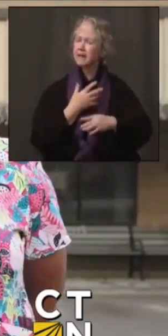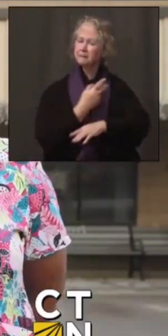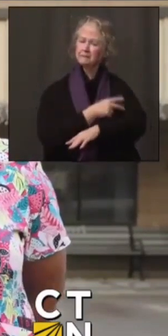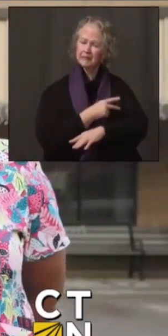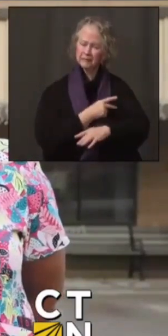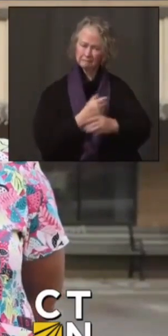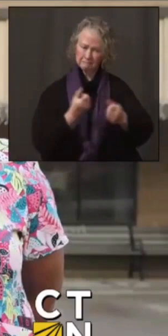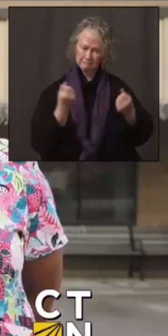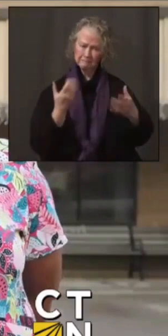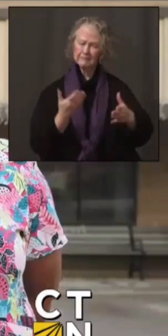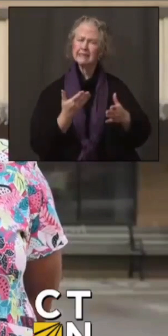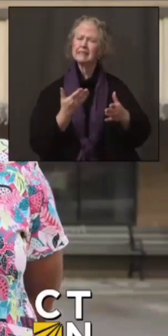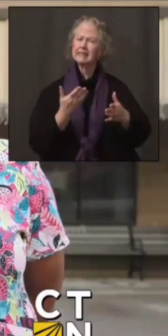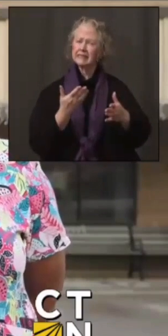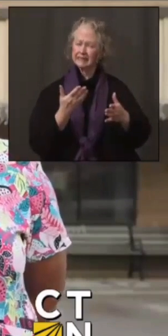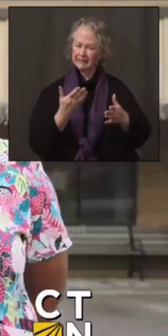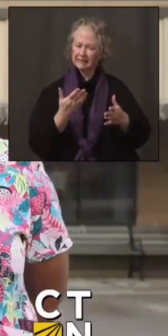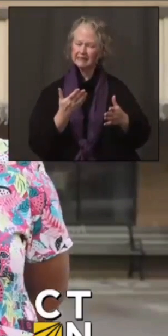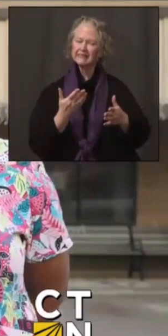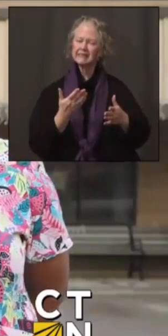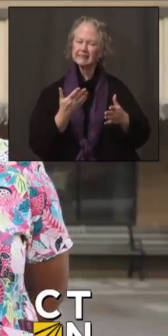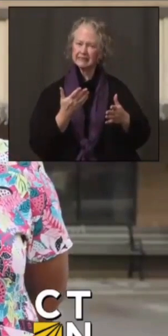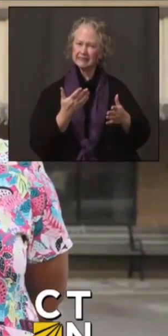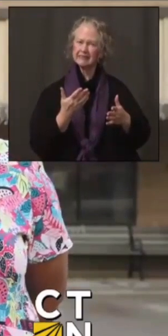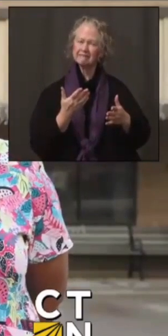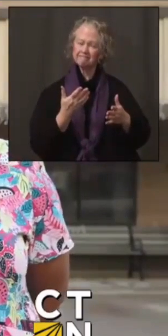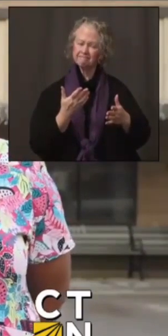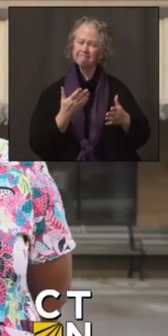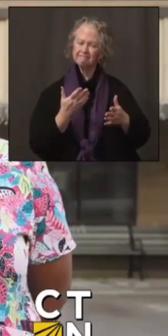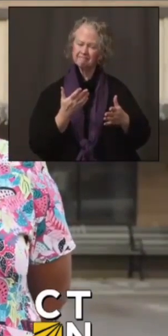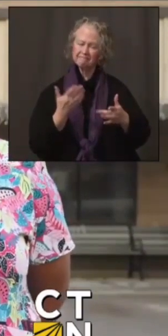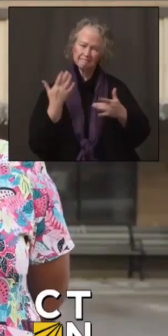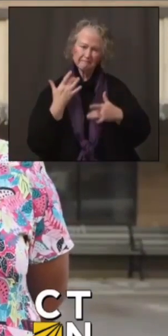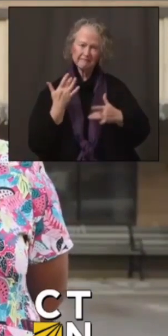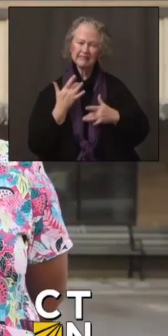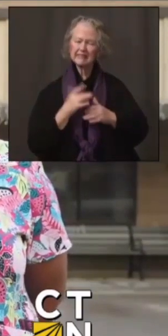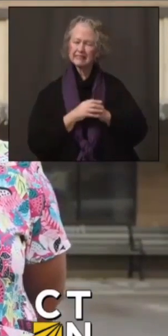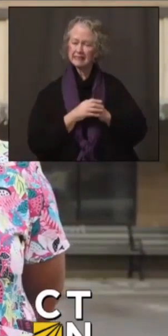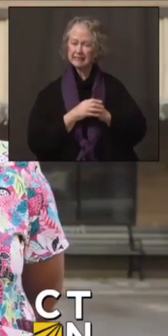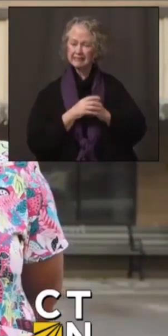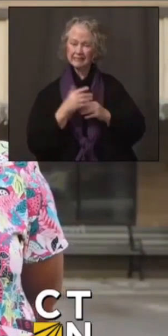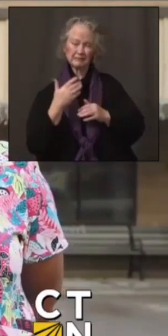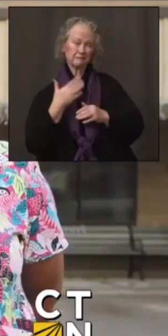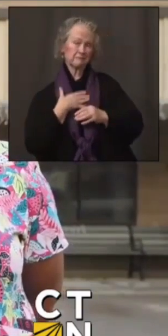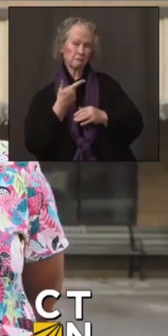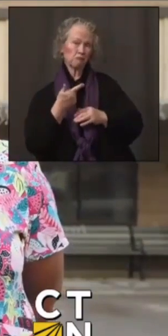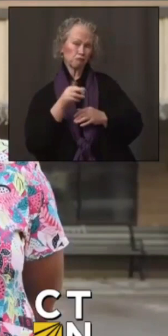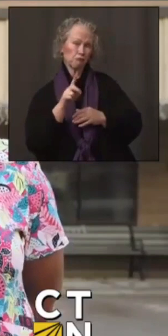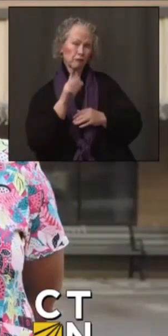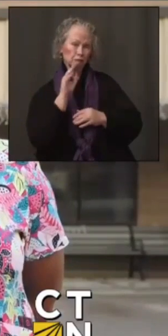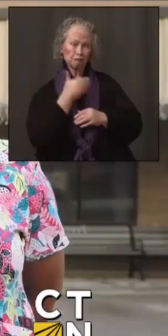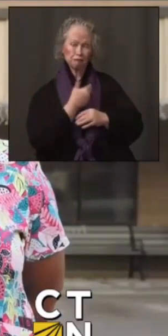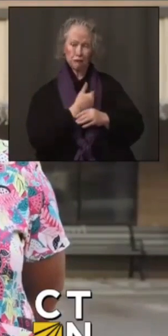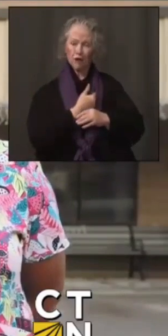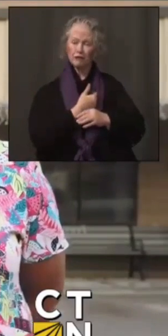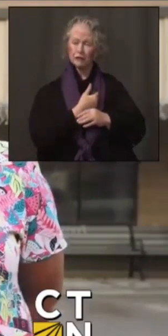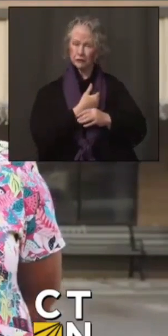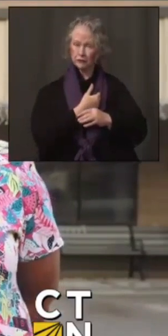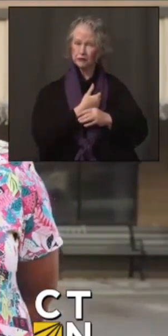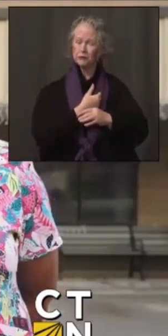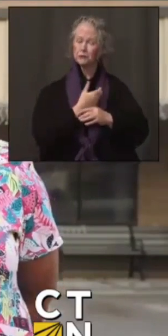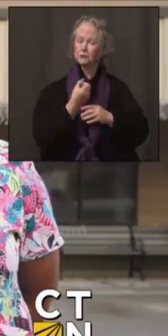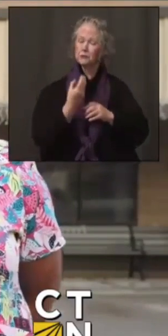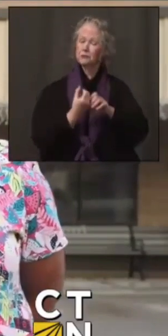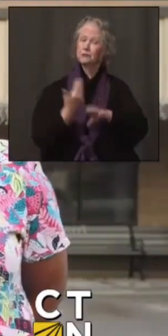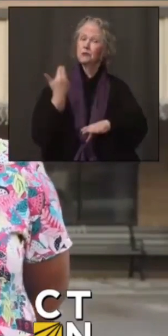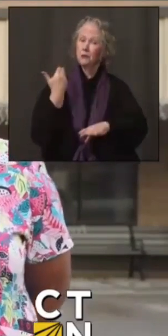And the second reason is I have a granddaughter. She's just nine. Two years ago, she was diagnosed with type 1 diabetes,